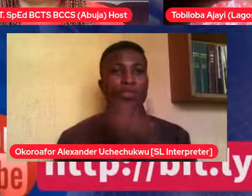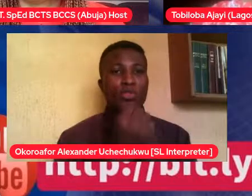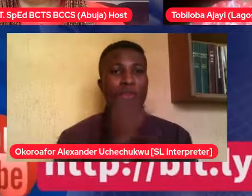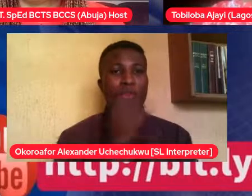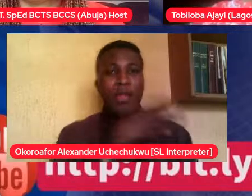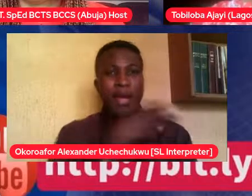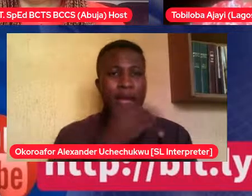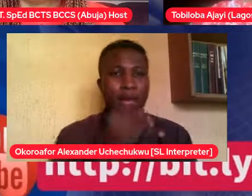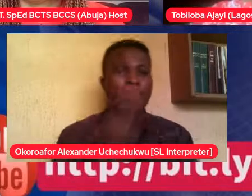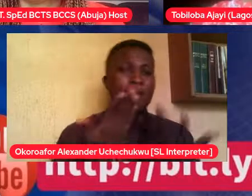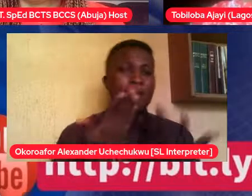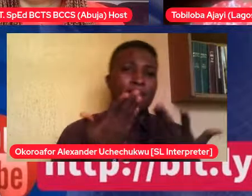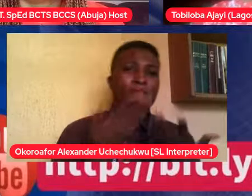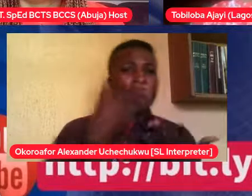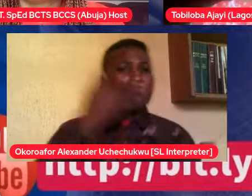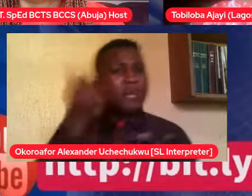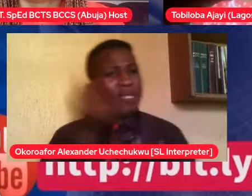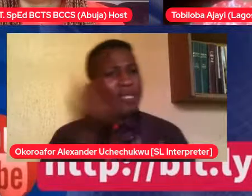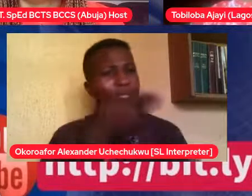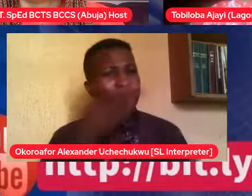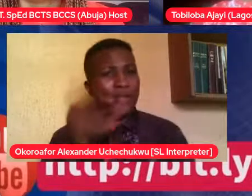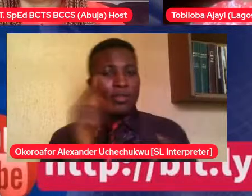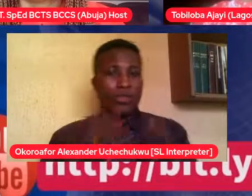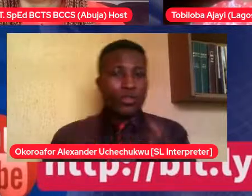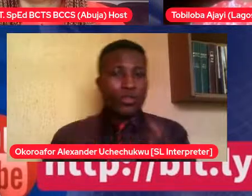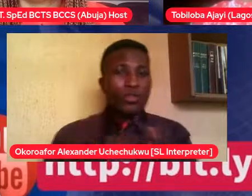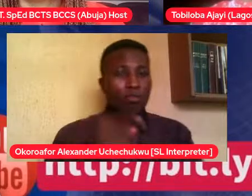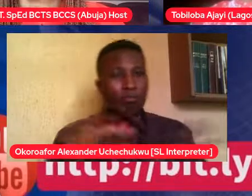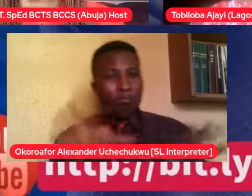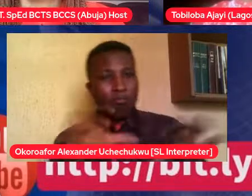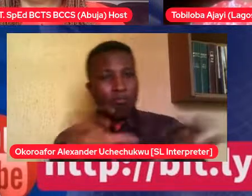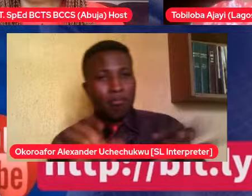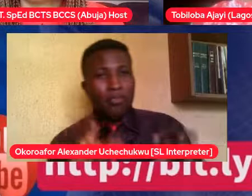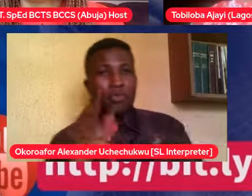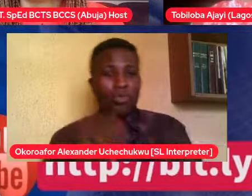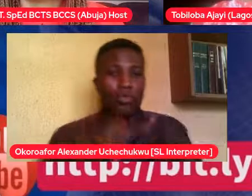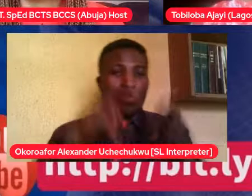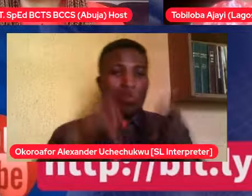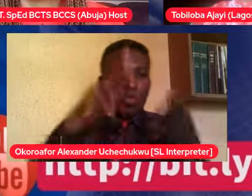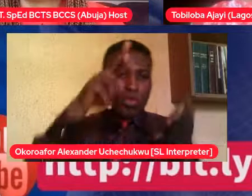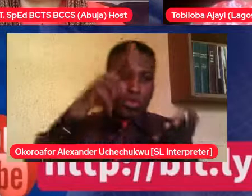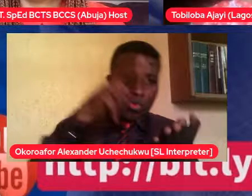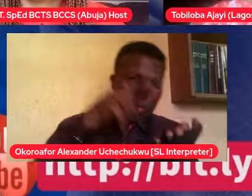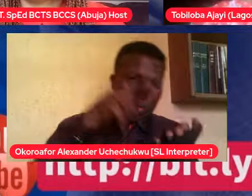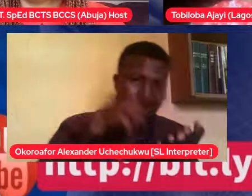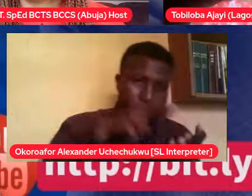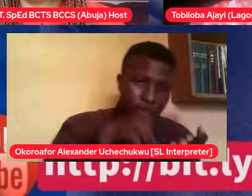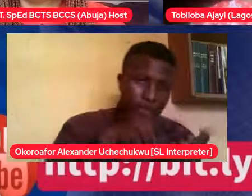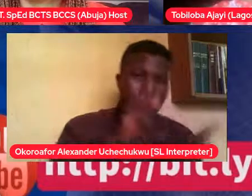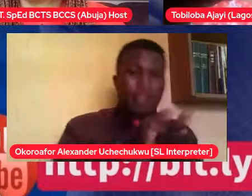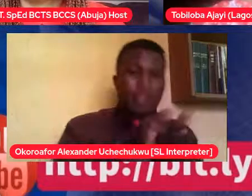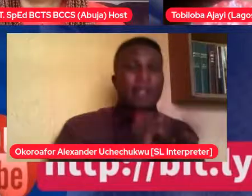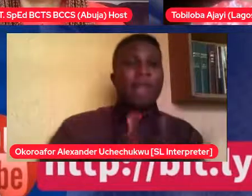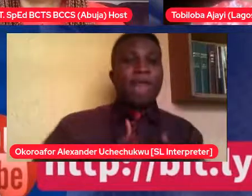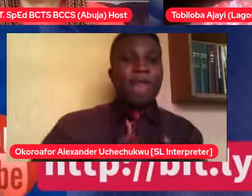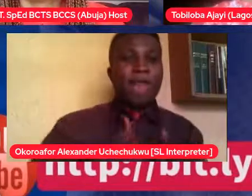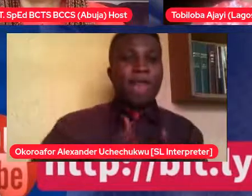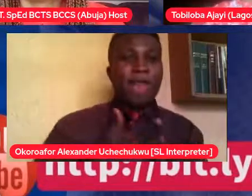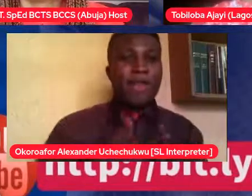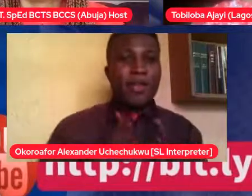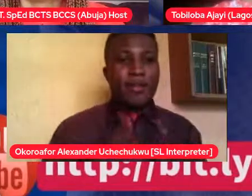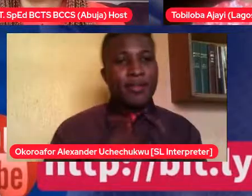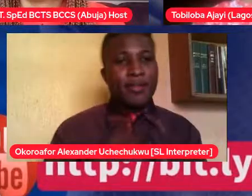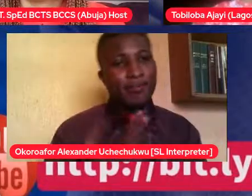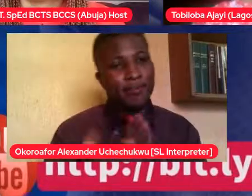that hormonal balance. Everything is self-discipline. If you want to indulge, if you think it's time for you to indulge sexually